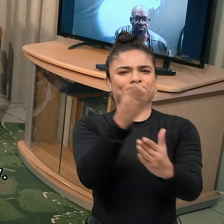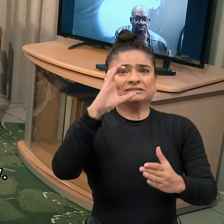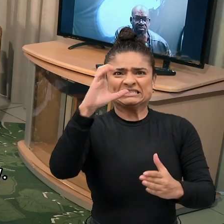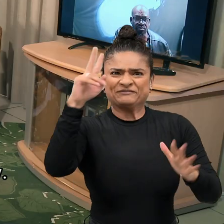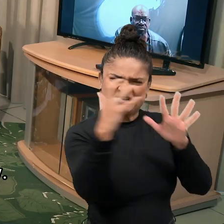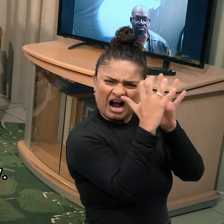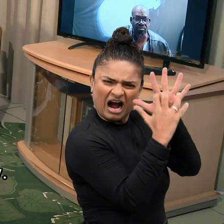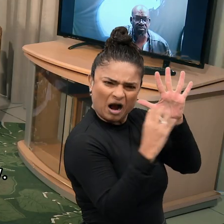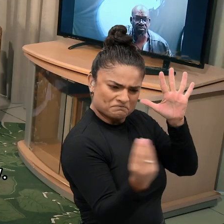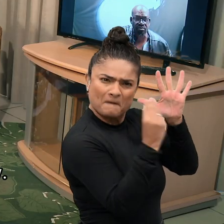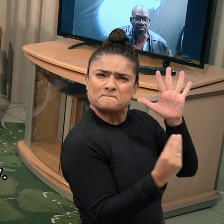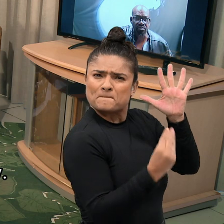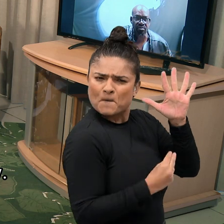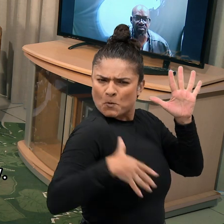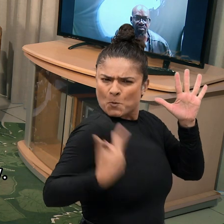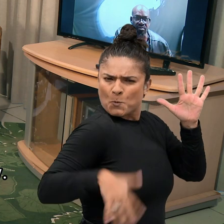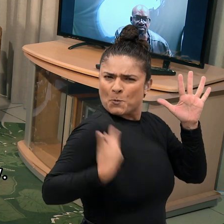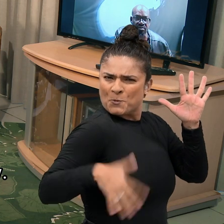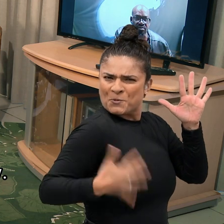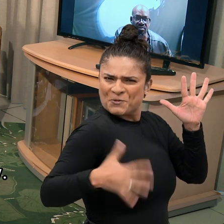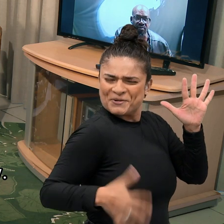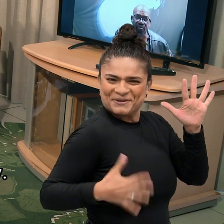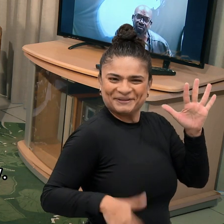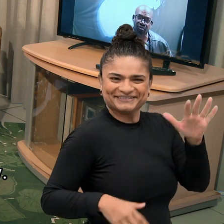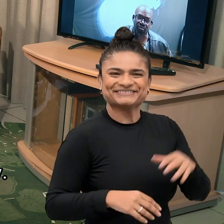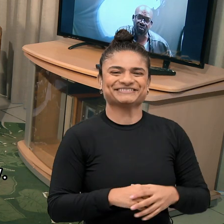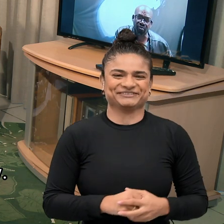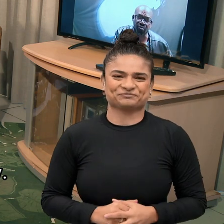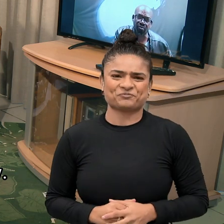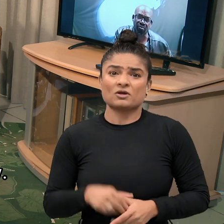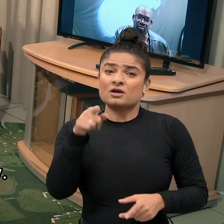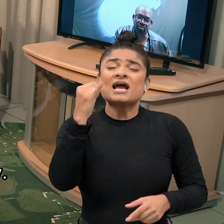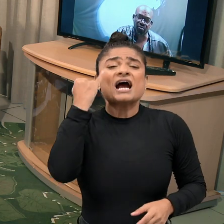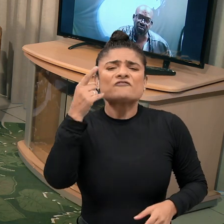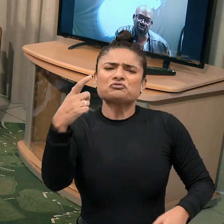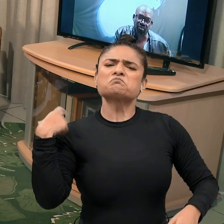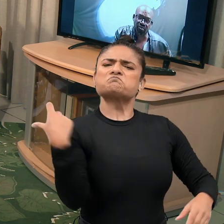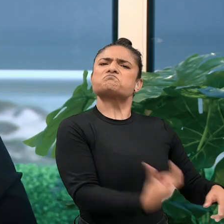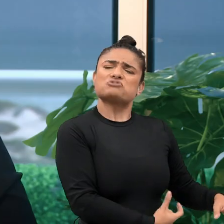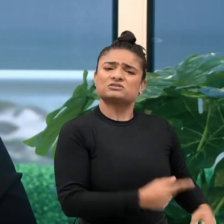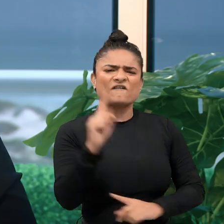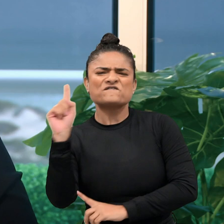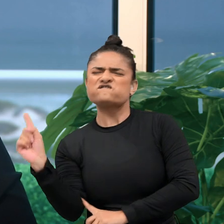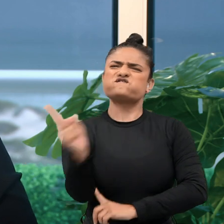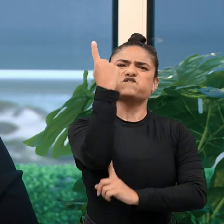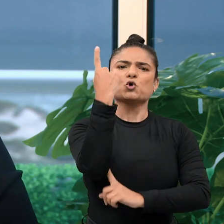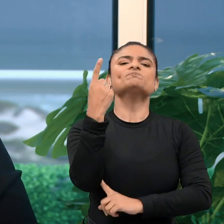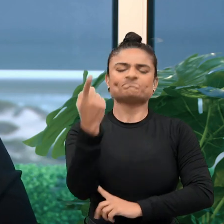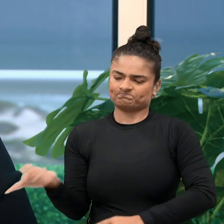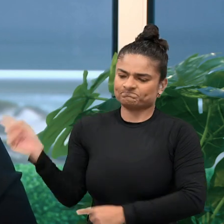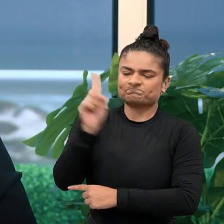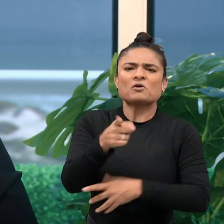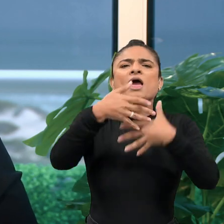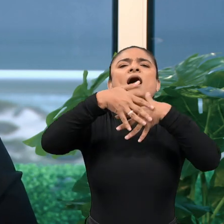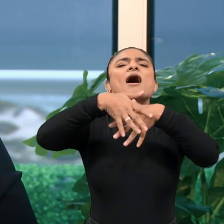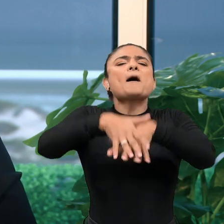onto your very large CV, an extensive CV. If you were President, what would the first thing